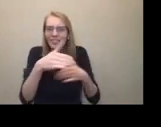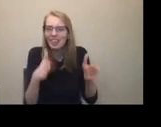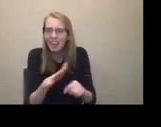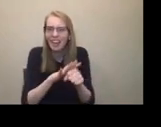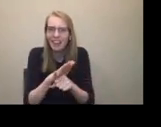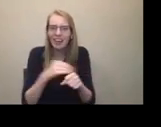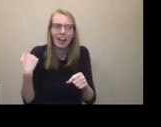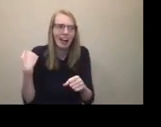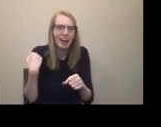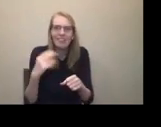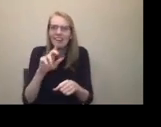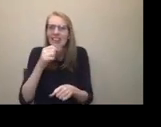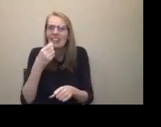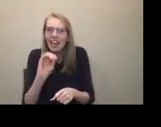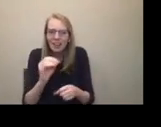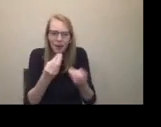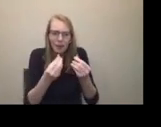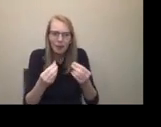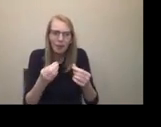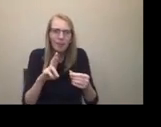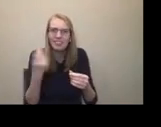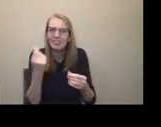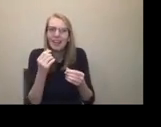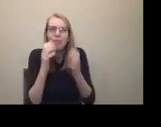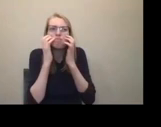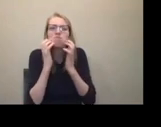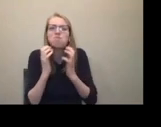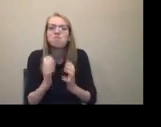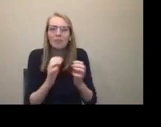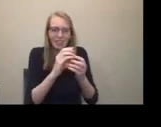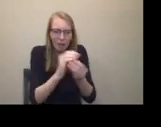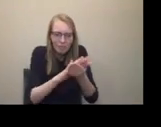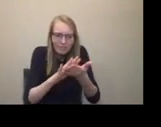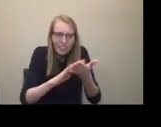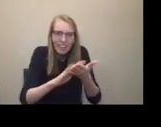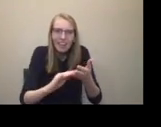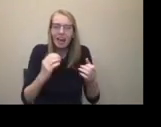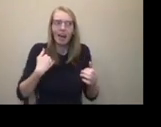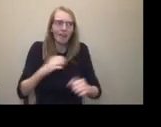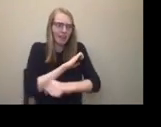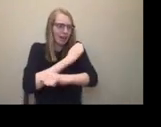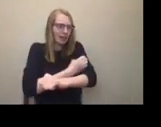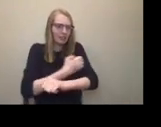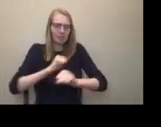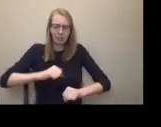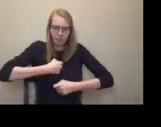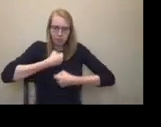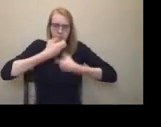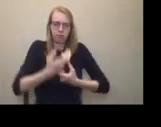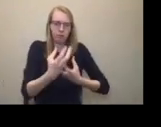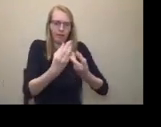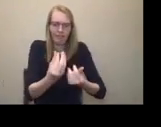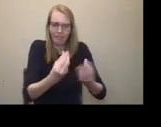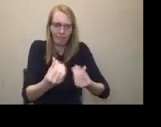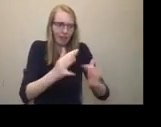fuzzy. What are those called fake fur things? Here's things to take all that energy that's building up with you and put it out there. So if you can get that